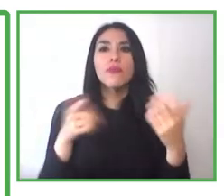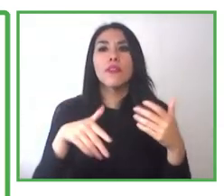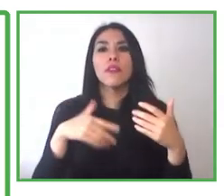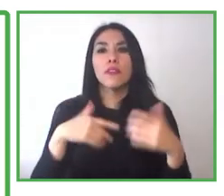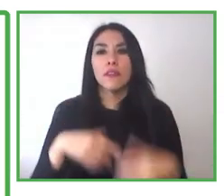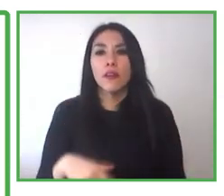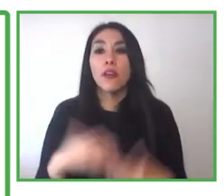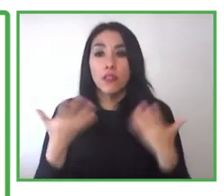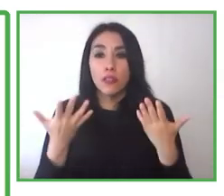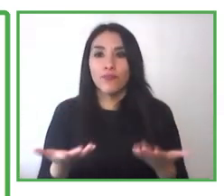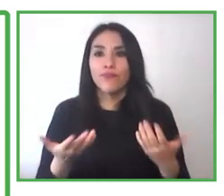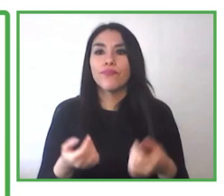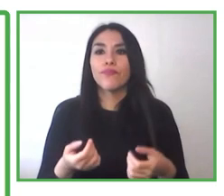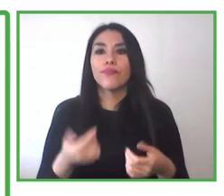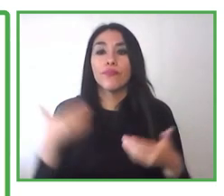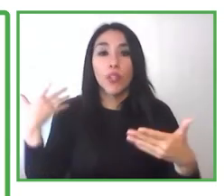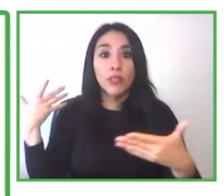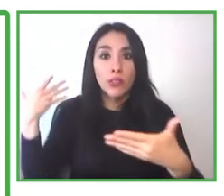than 12 years now.